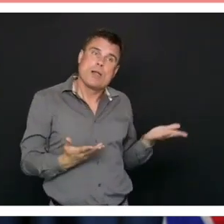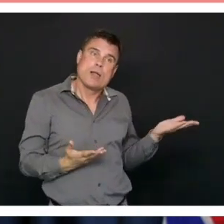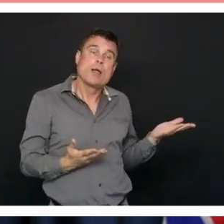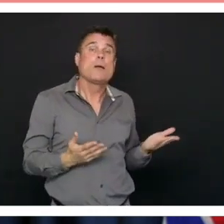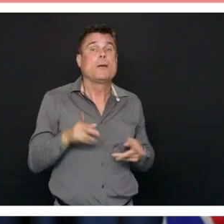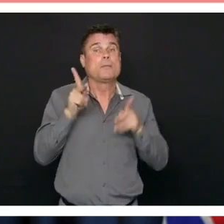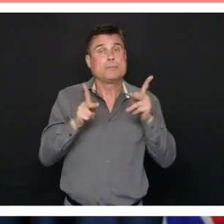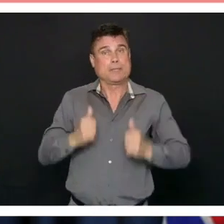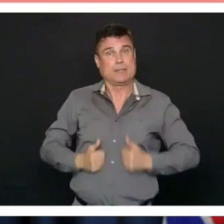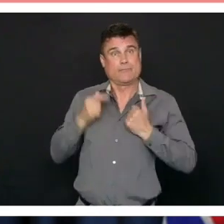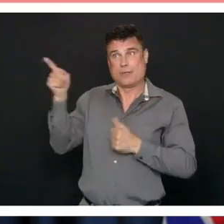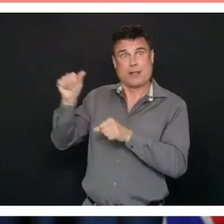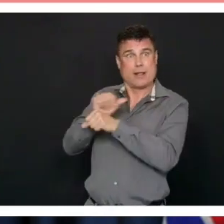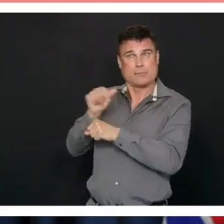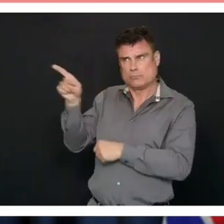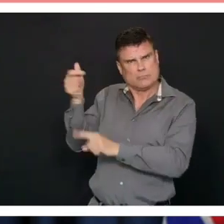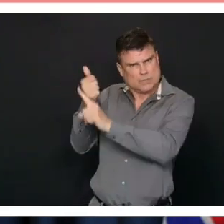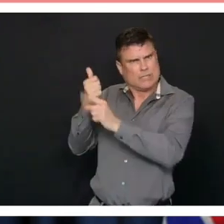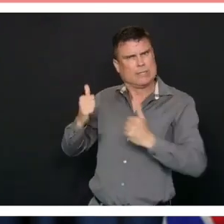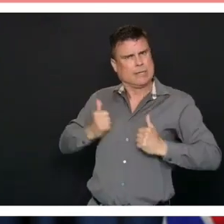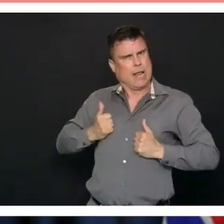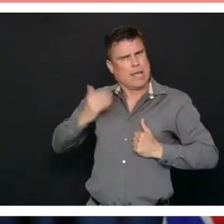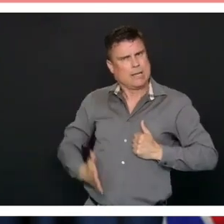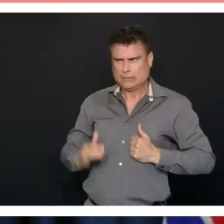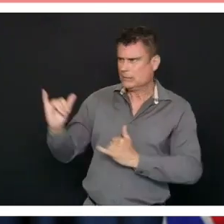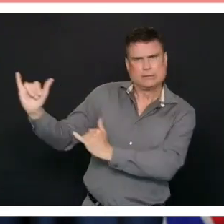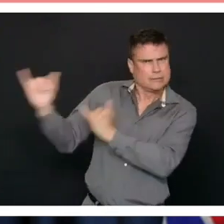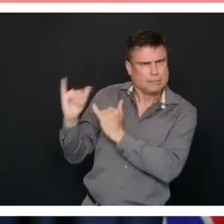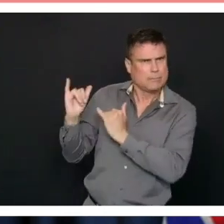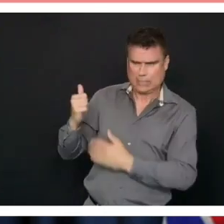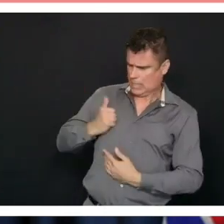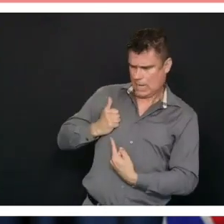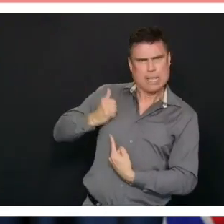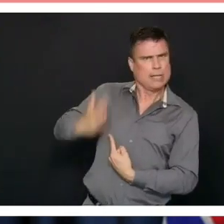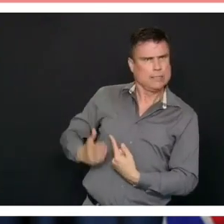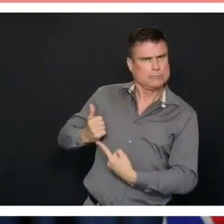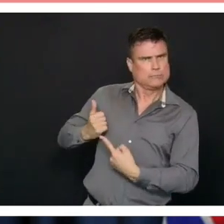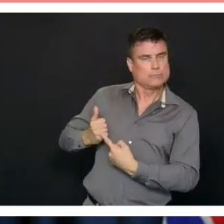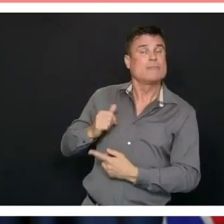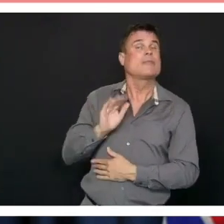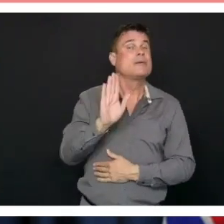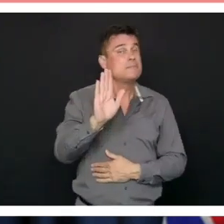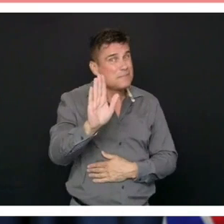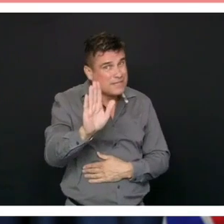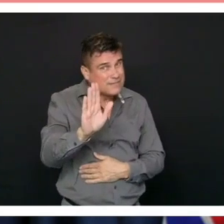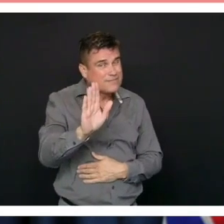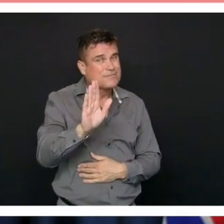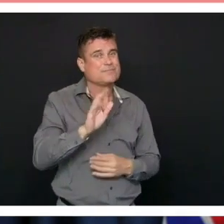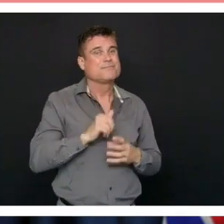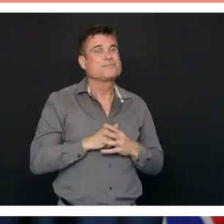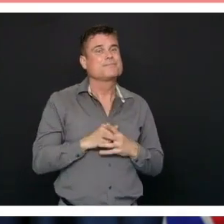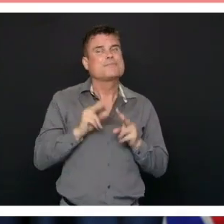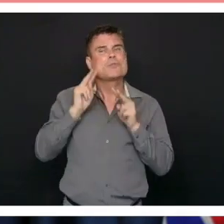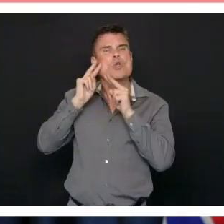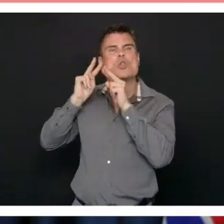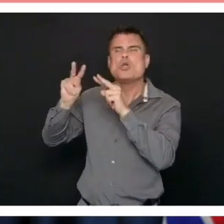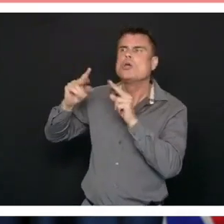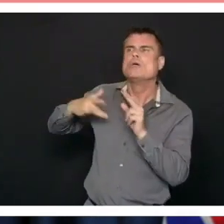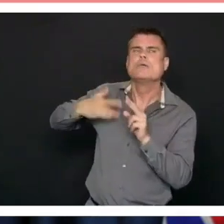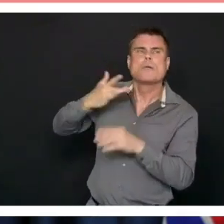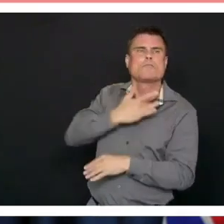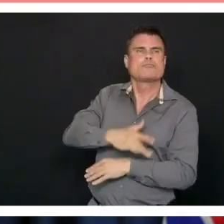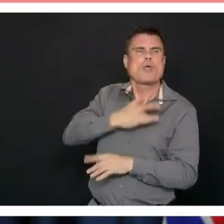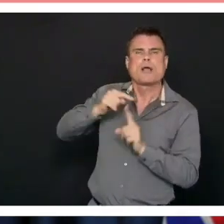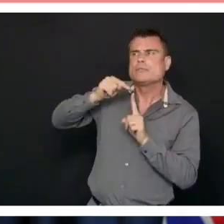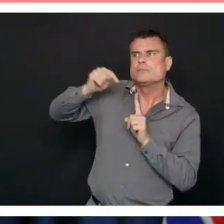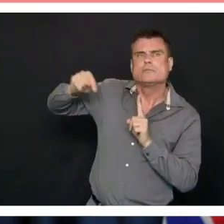But I know from talking to Premier Kenny and other premiers across the country the objective is the same wherever you may live.